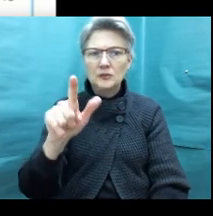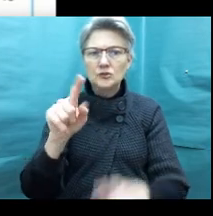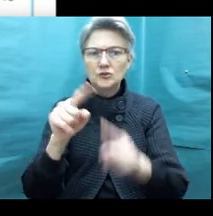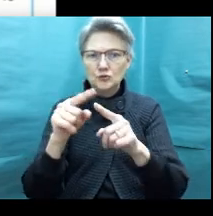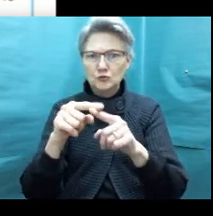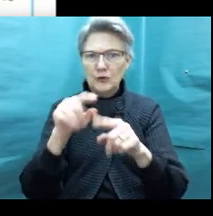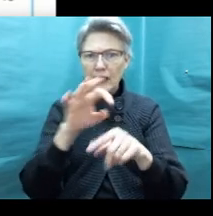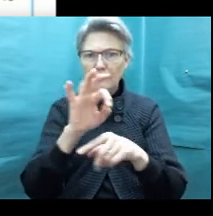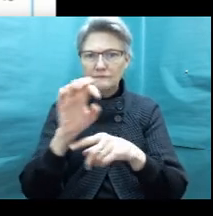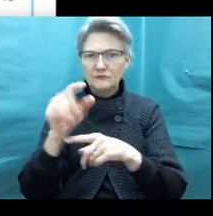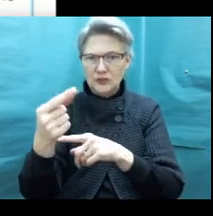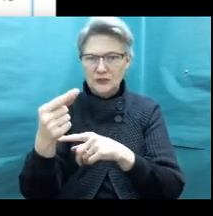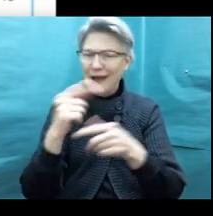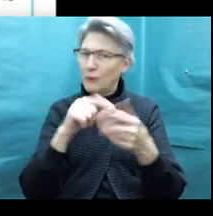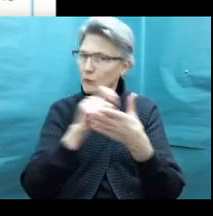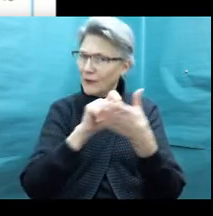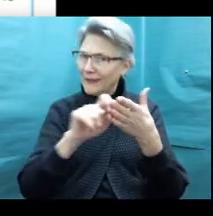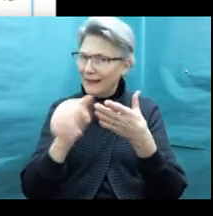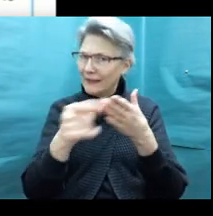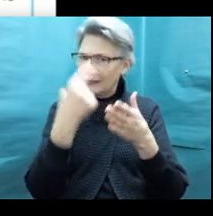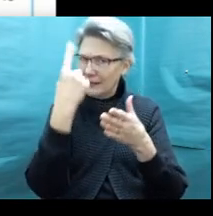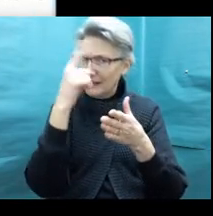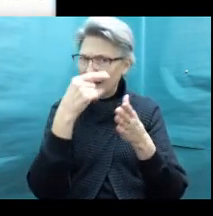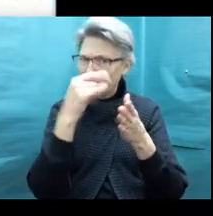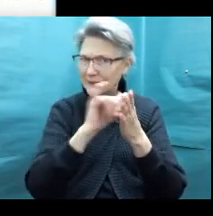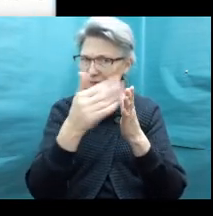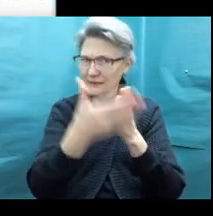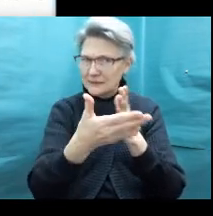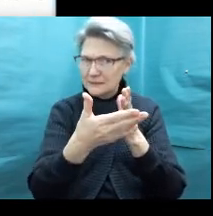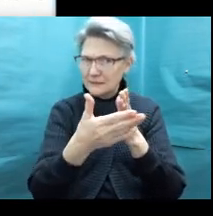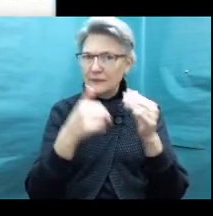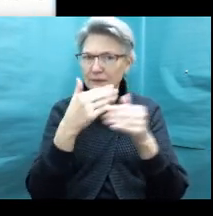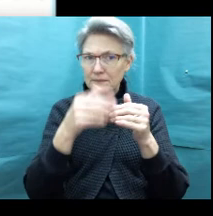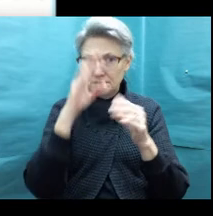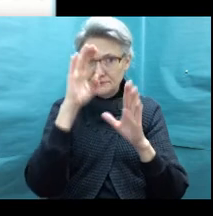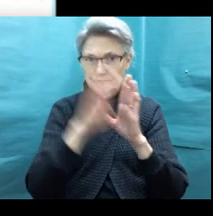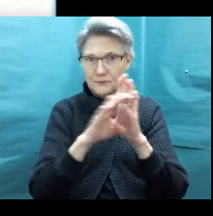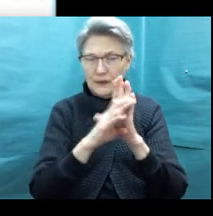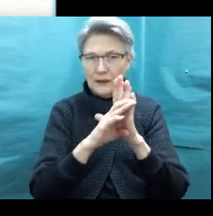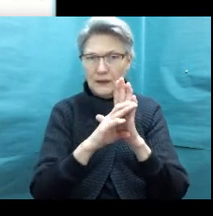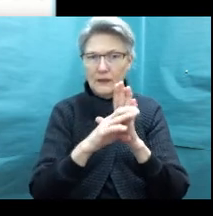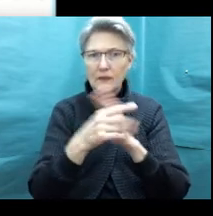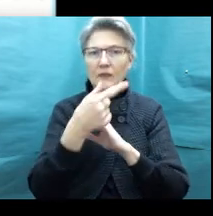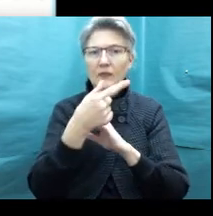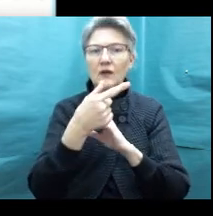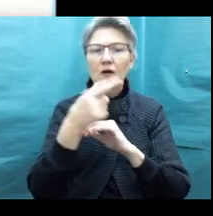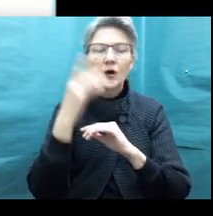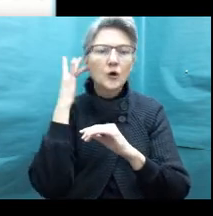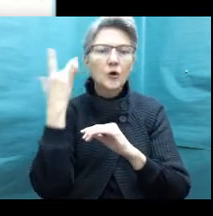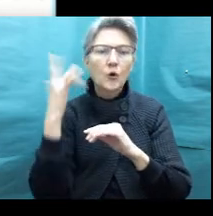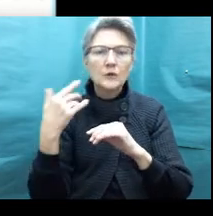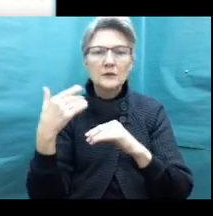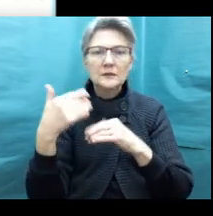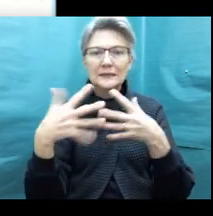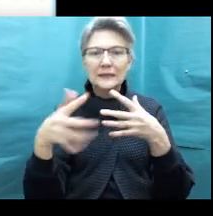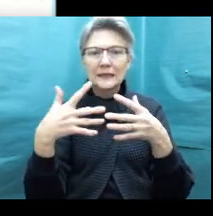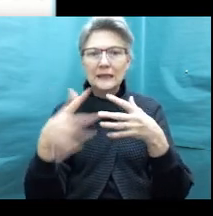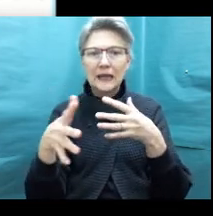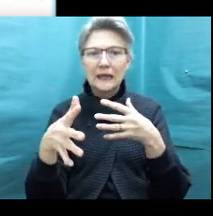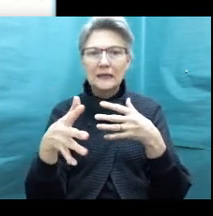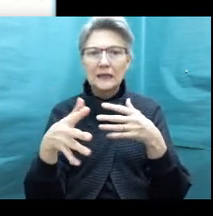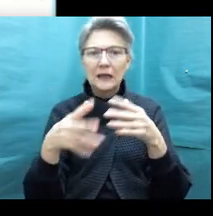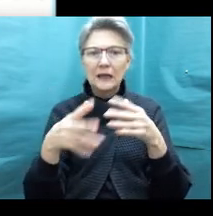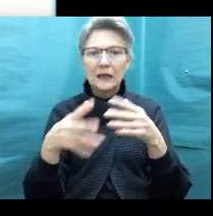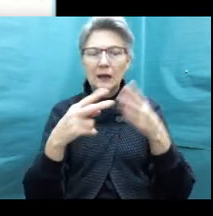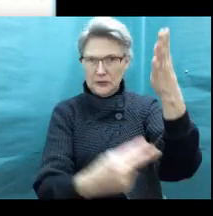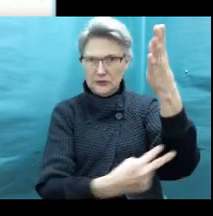write that out. Let's take a look at our next picture. The Golden Gate Bridge. I think I skipped my order here. That's